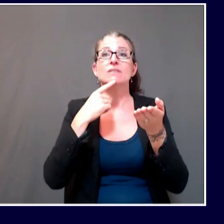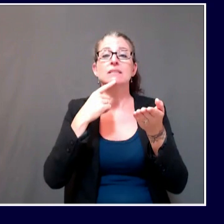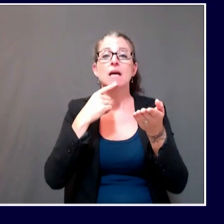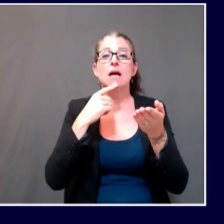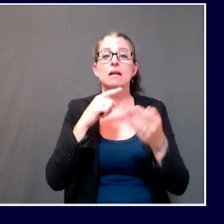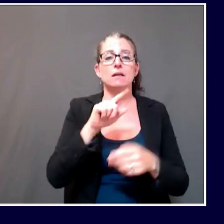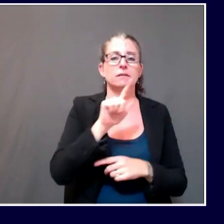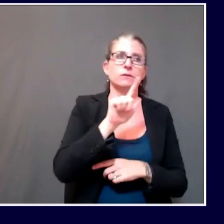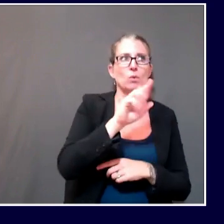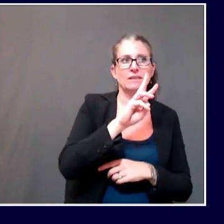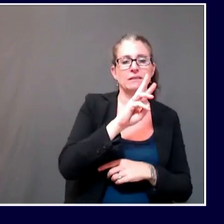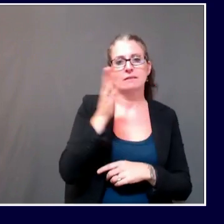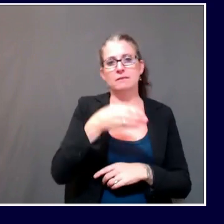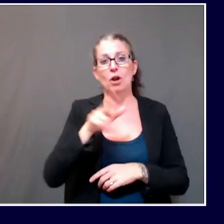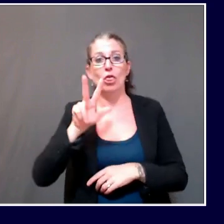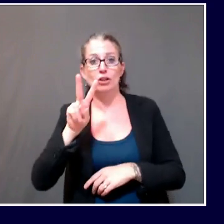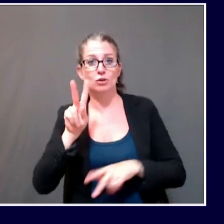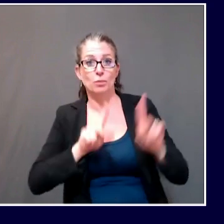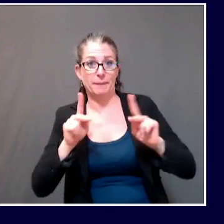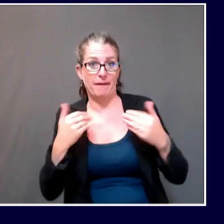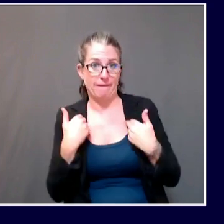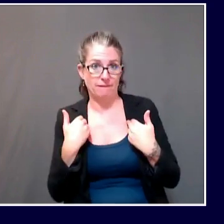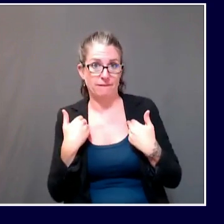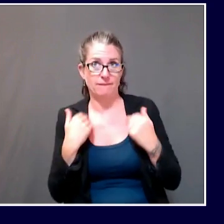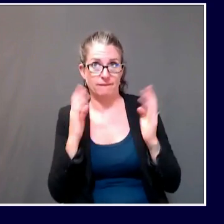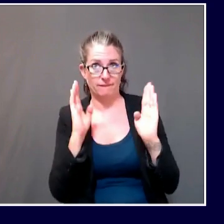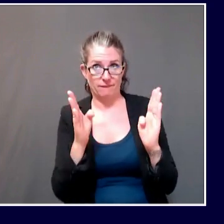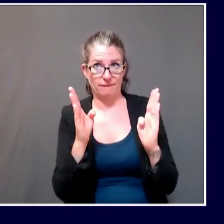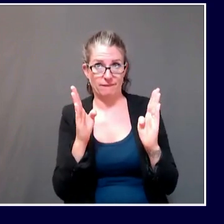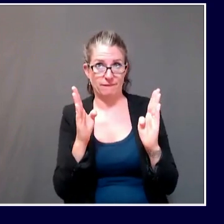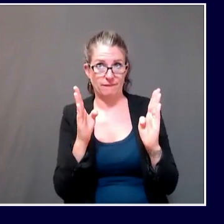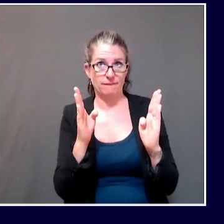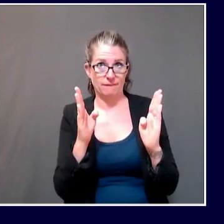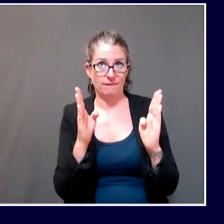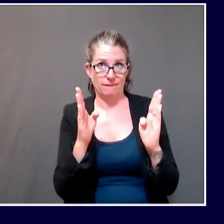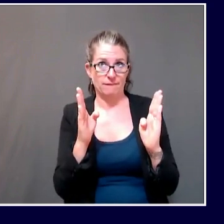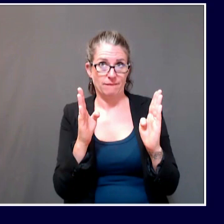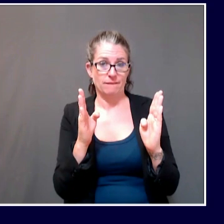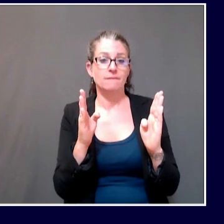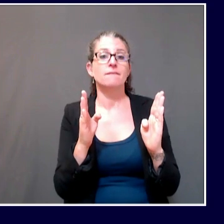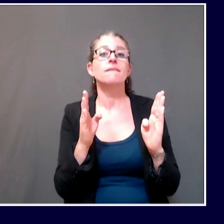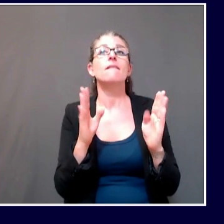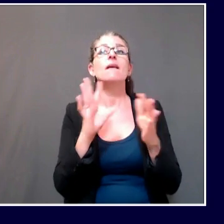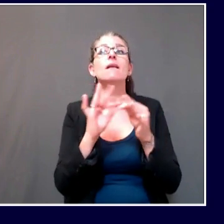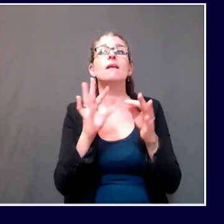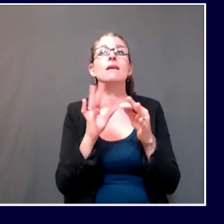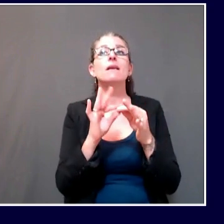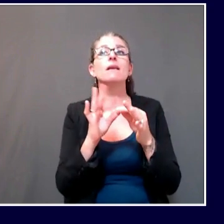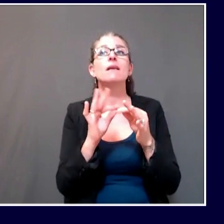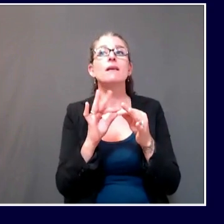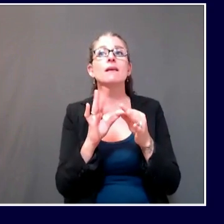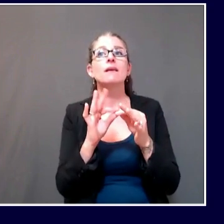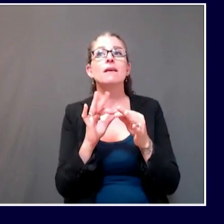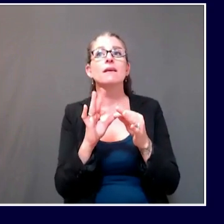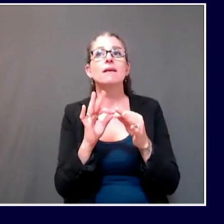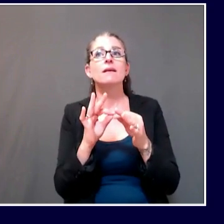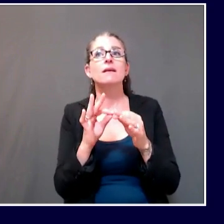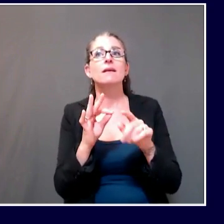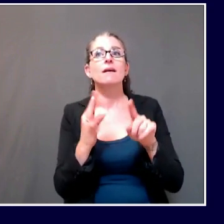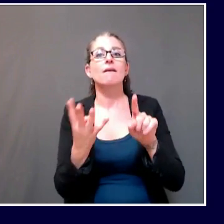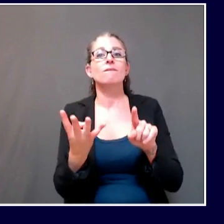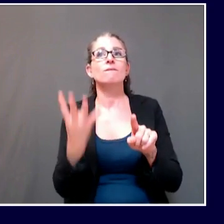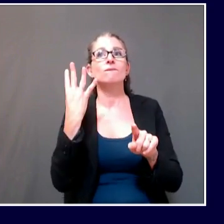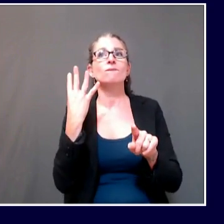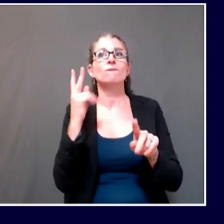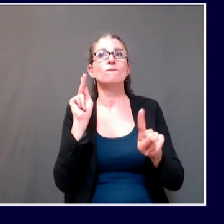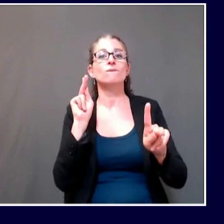four of the cases were people who were not at the wedding but may have contracted it from someone who was there. So what is the